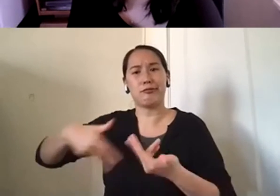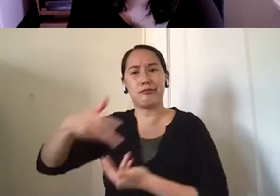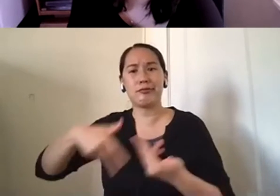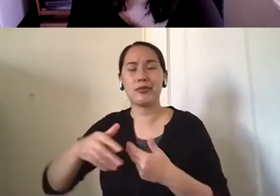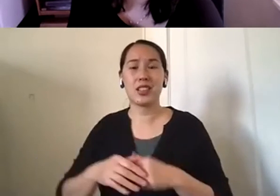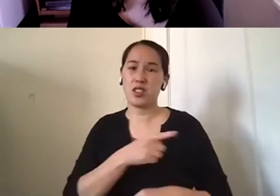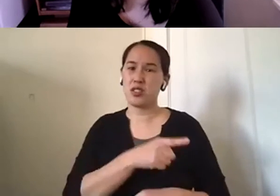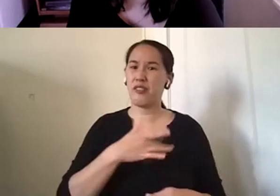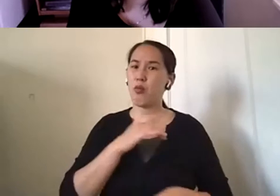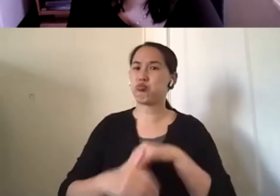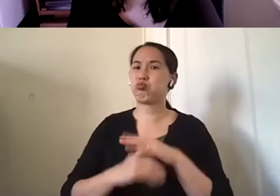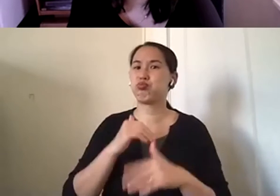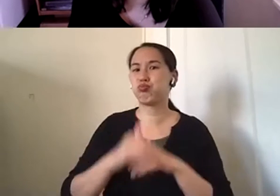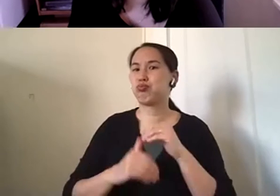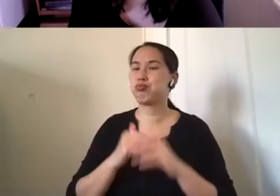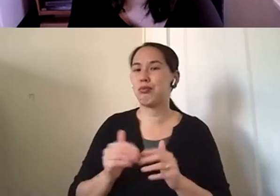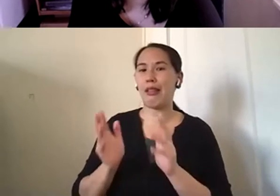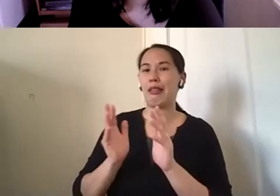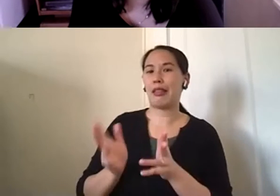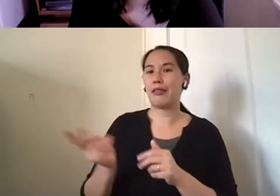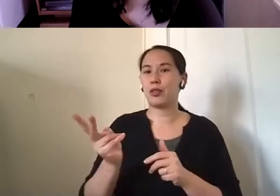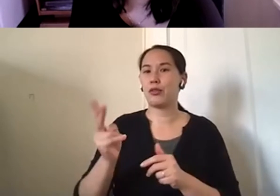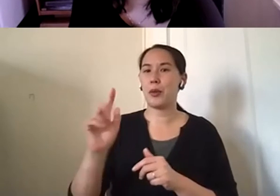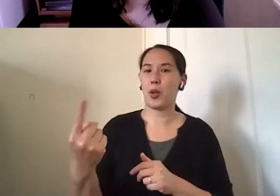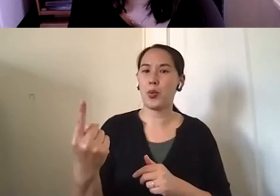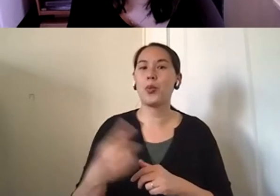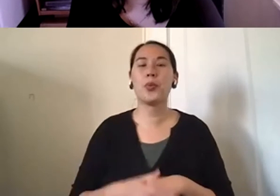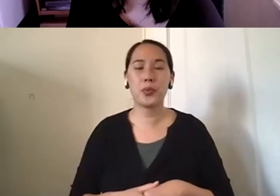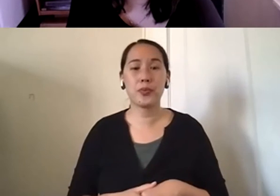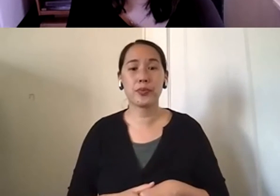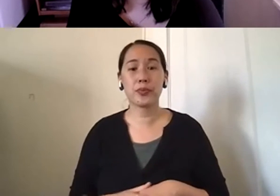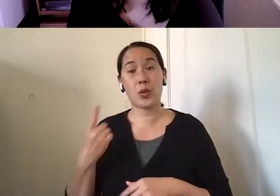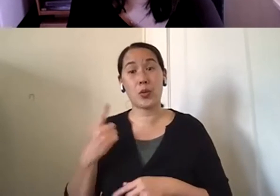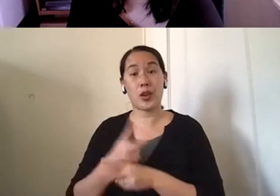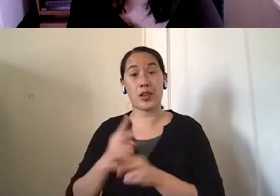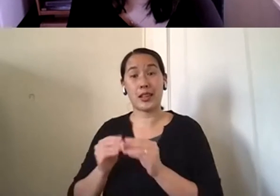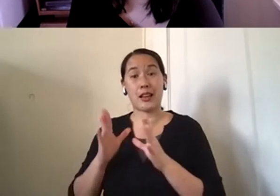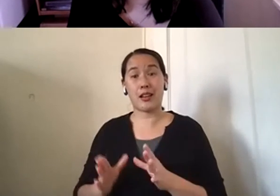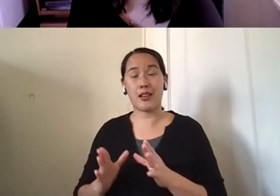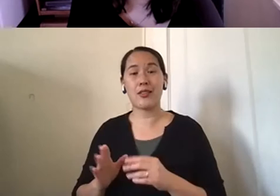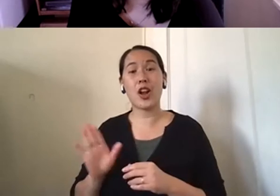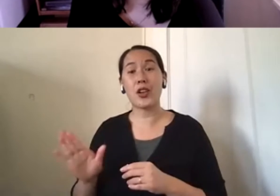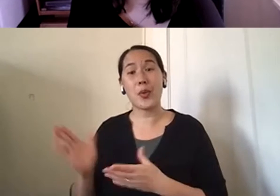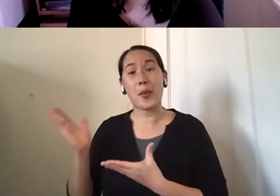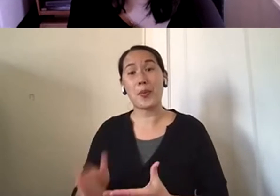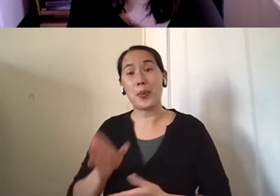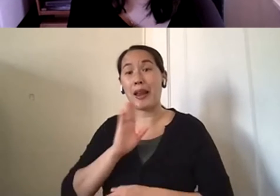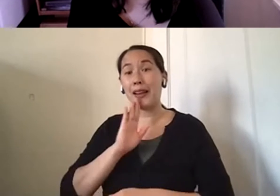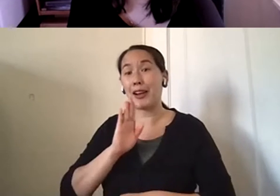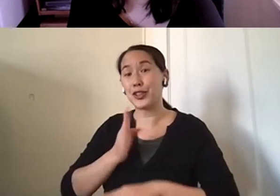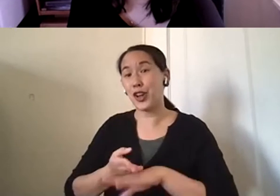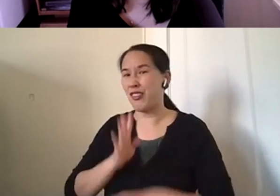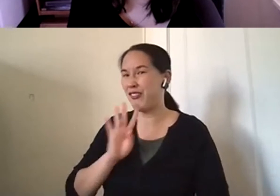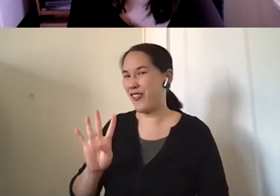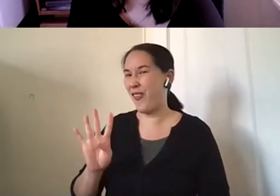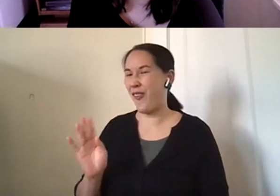leaving him home alone with these caregivers. Um, one of the caregivers would actually bring her four-year-old daughter to the house and the